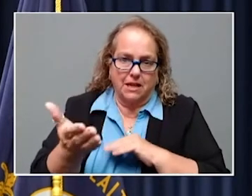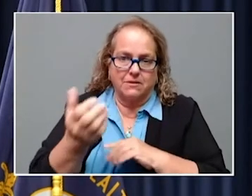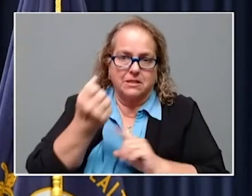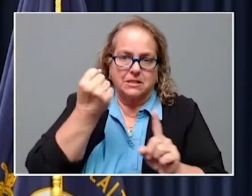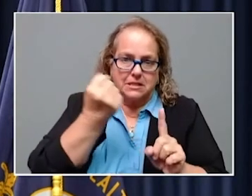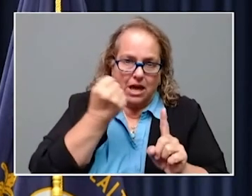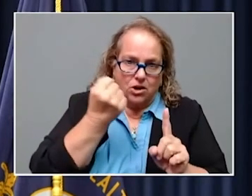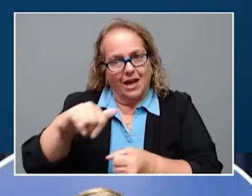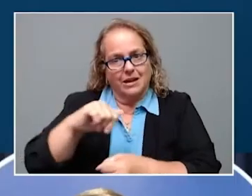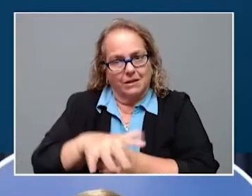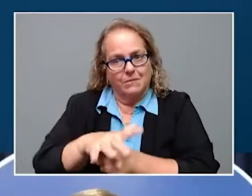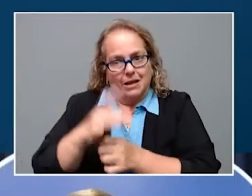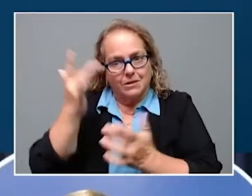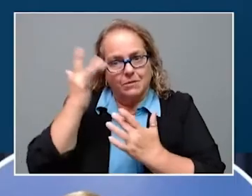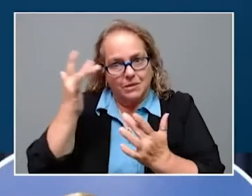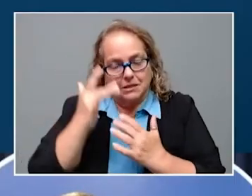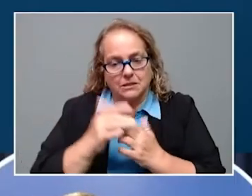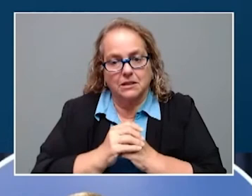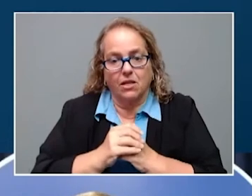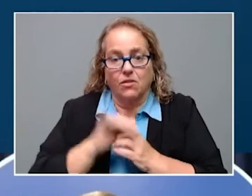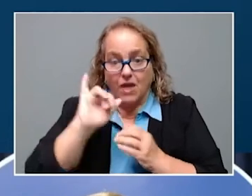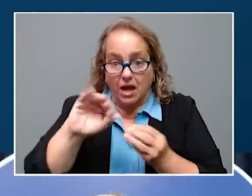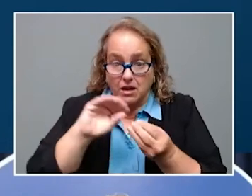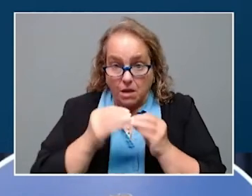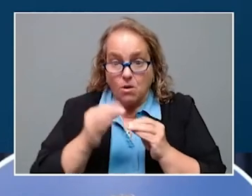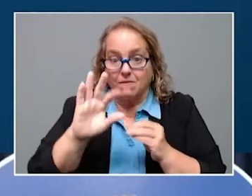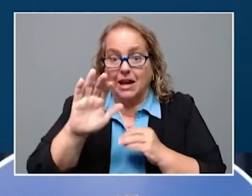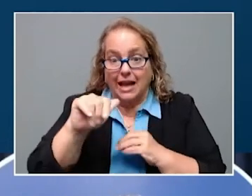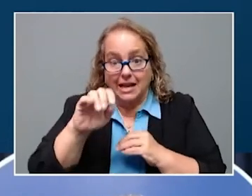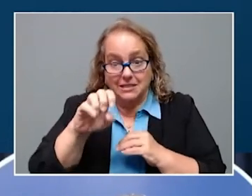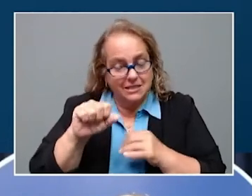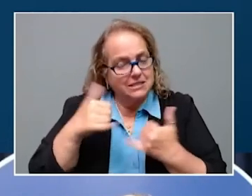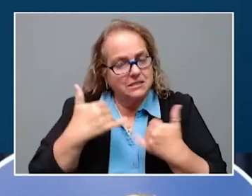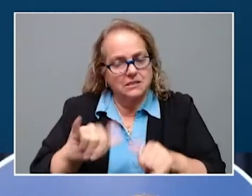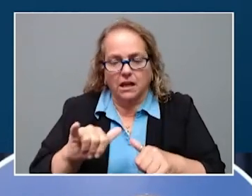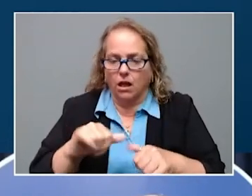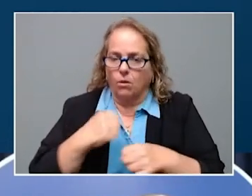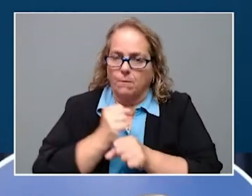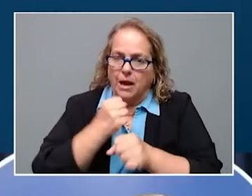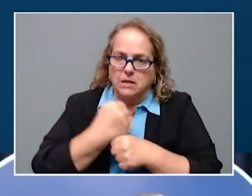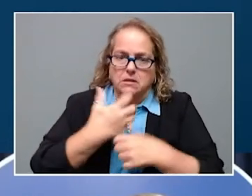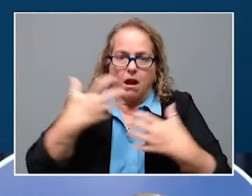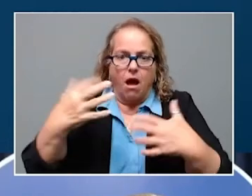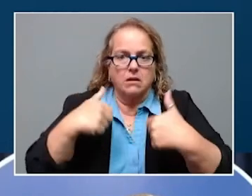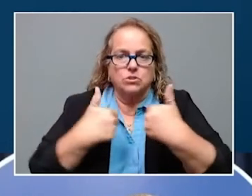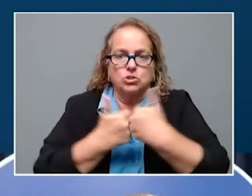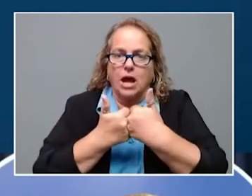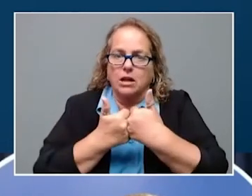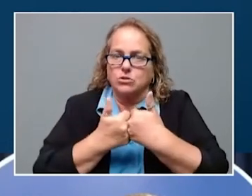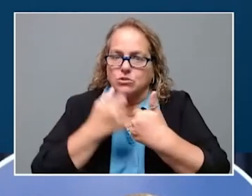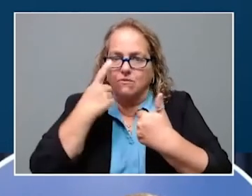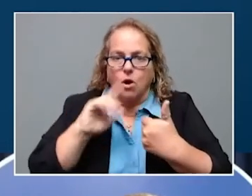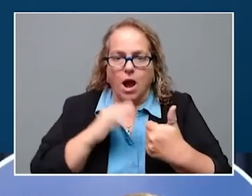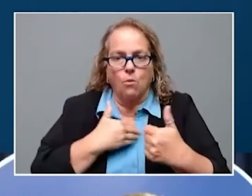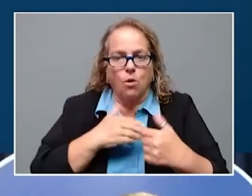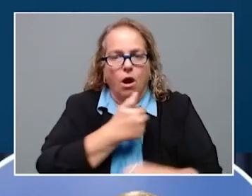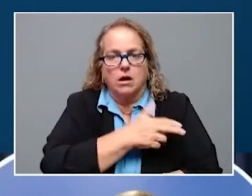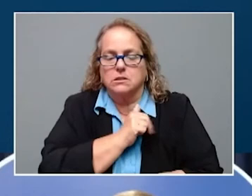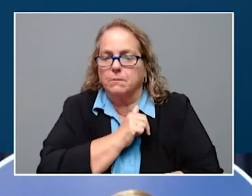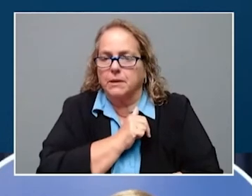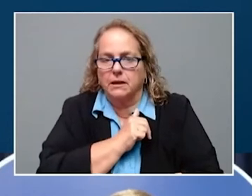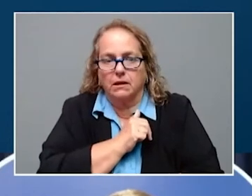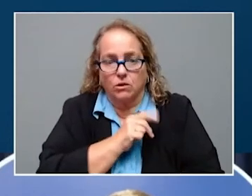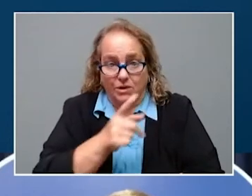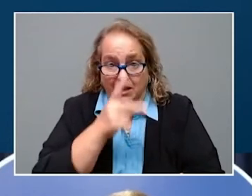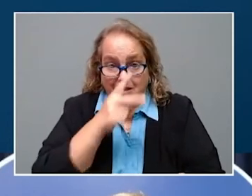today. Specifically, the governor noted that cases have fallen to their lowest level in nearly two months. However, he added that